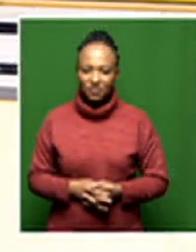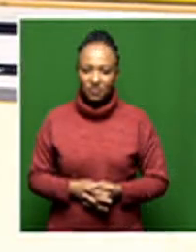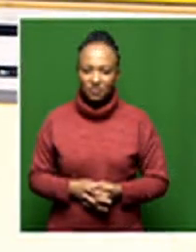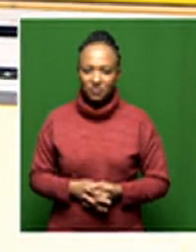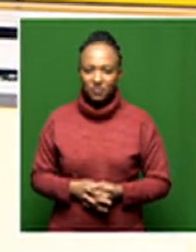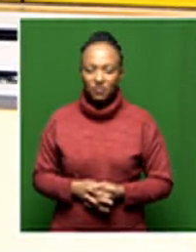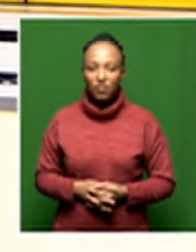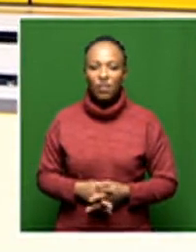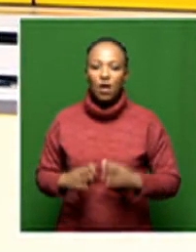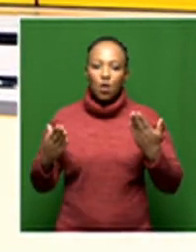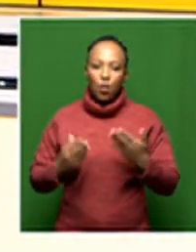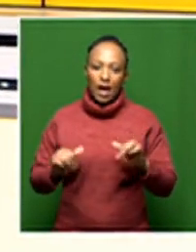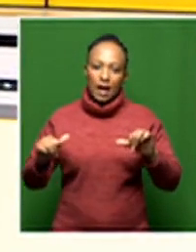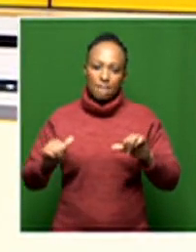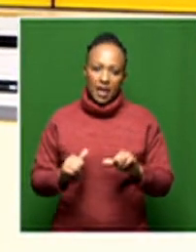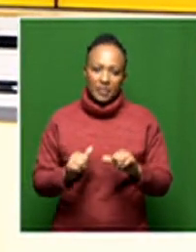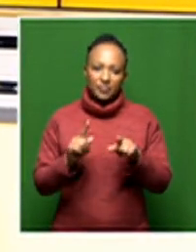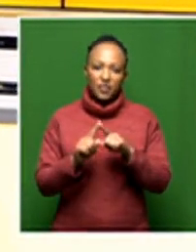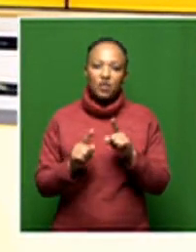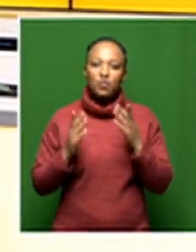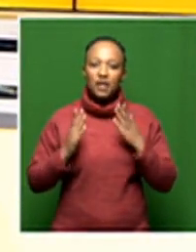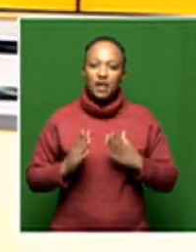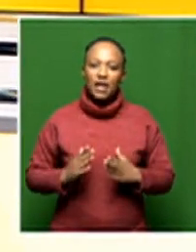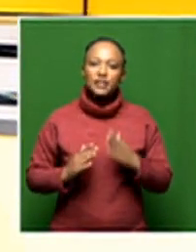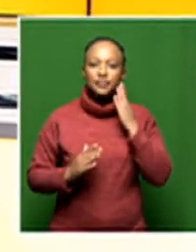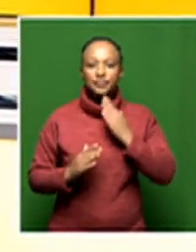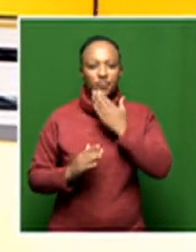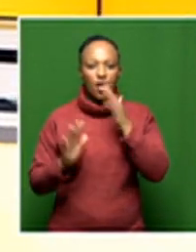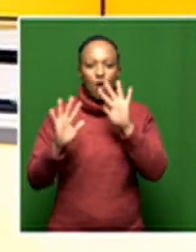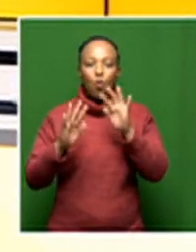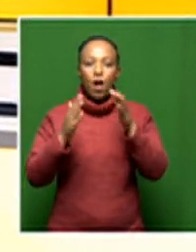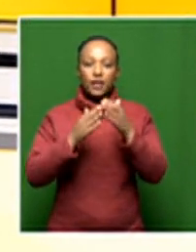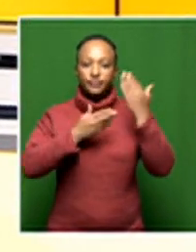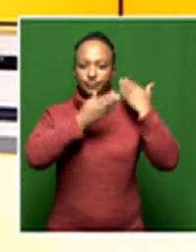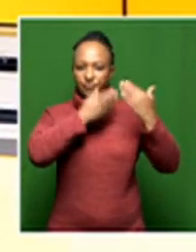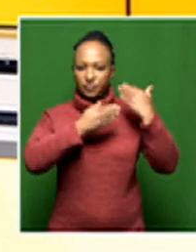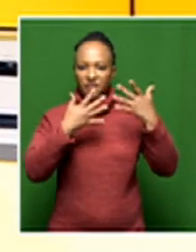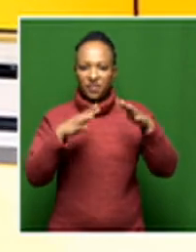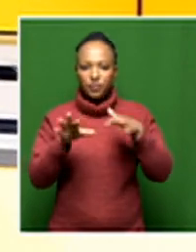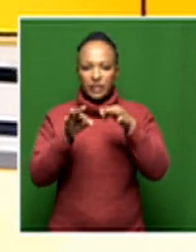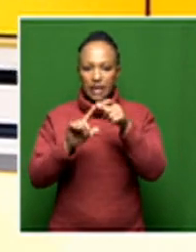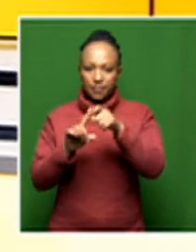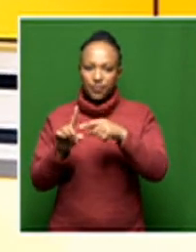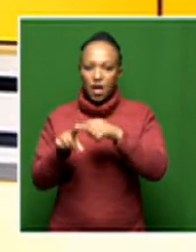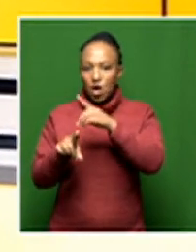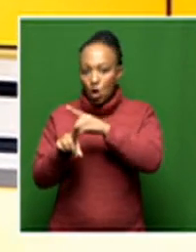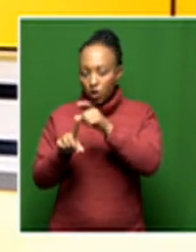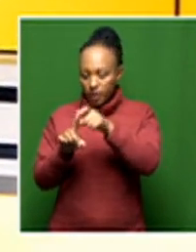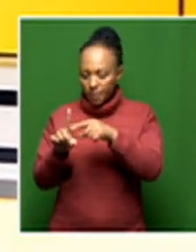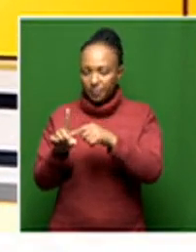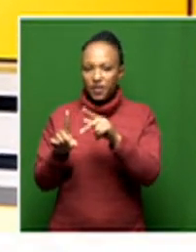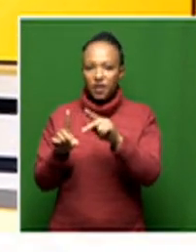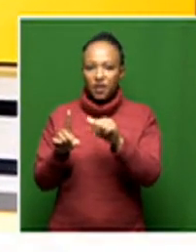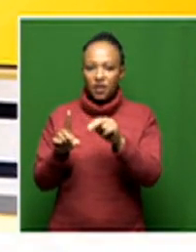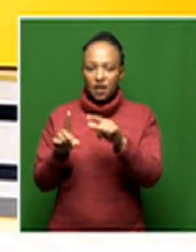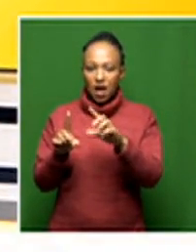and welcome back now the cradle of humankind world heritage site has described dr. kinelwe mulipiane as a